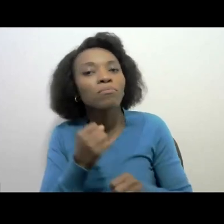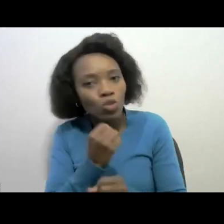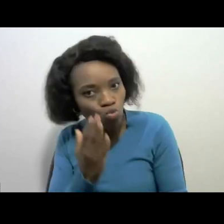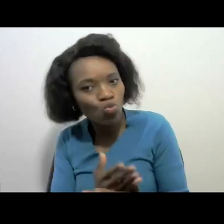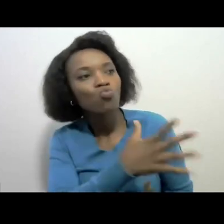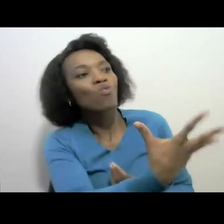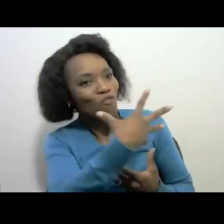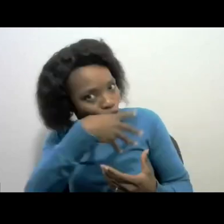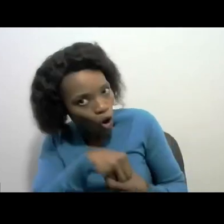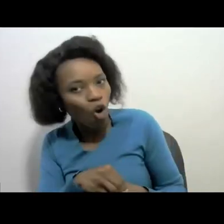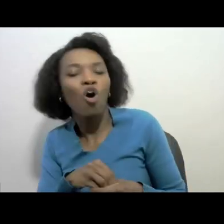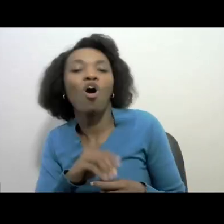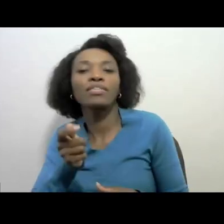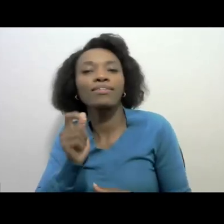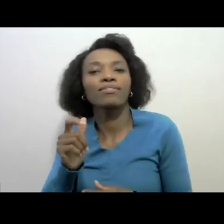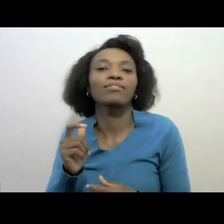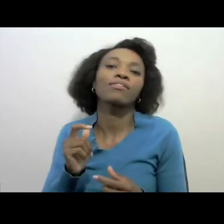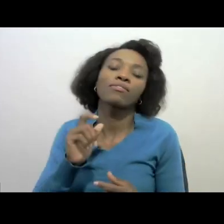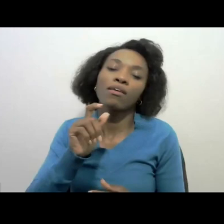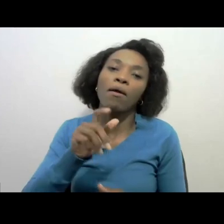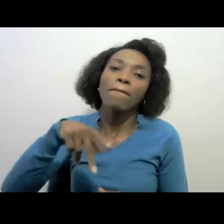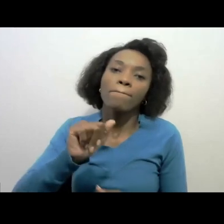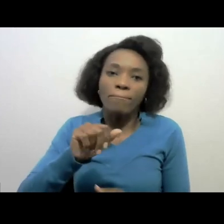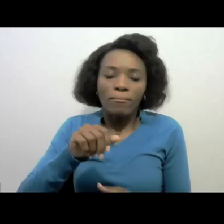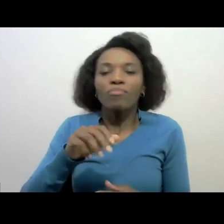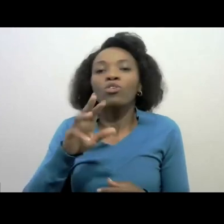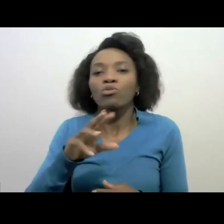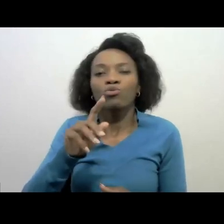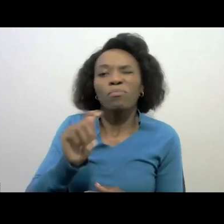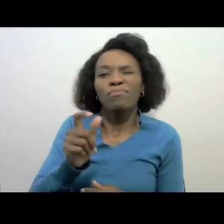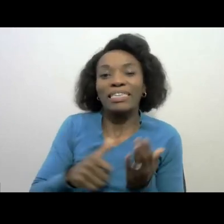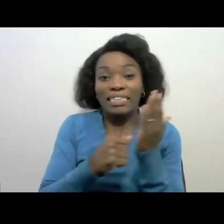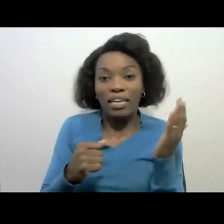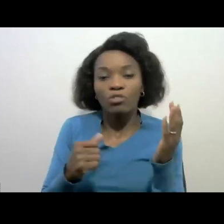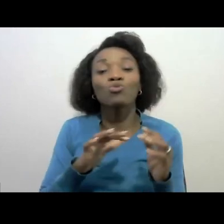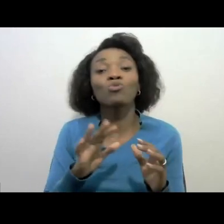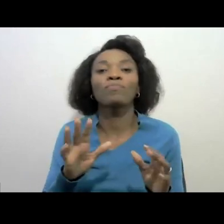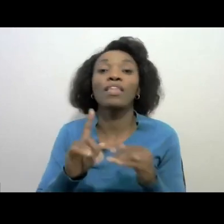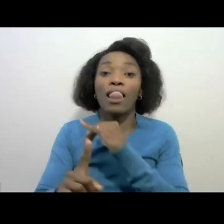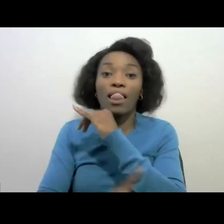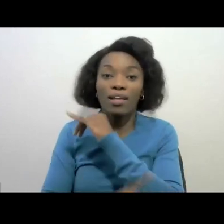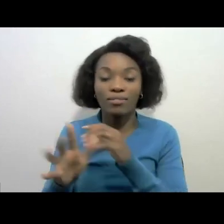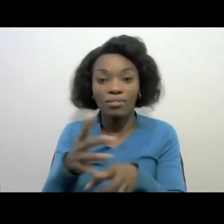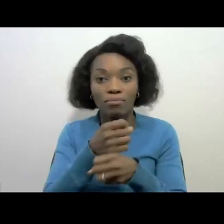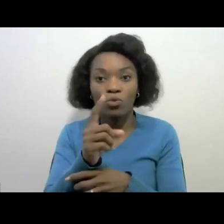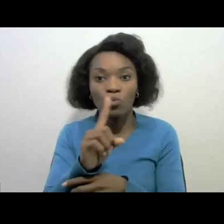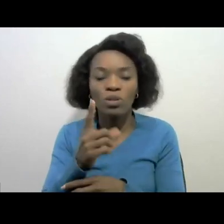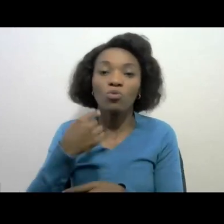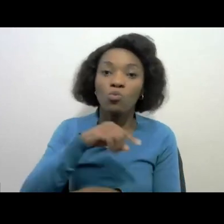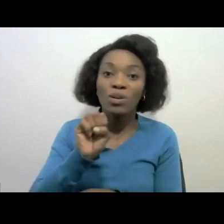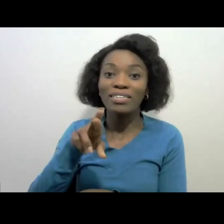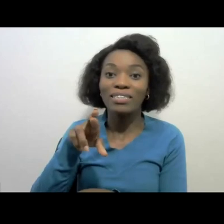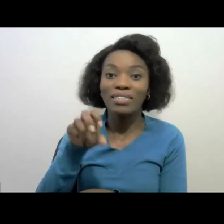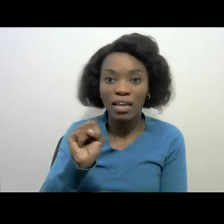and therefore a very important partner. And in conclusion, as SAS, we continue to enhance the relationship with our